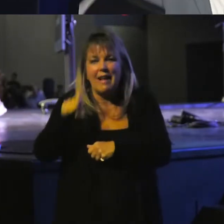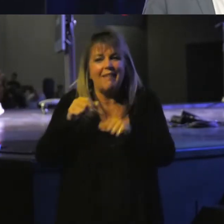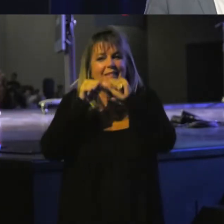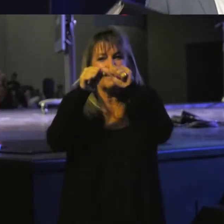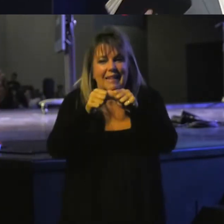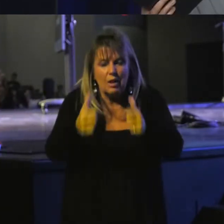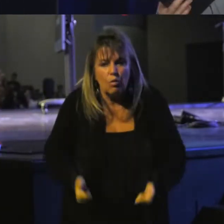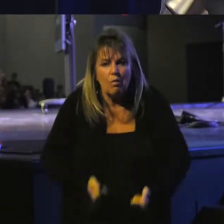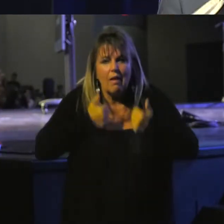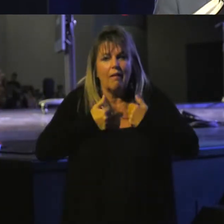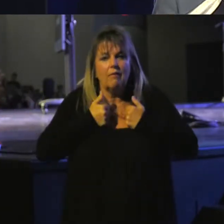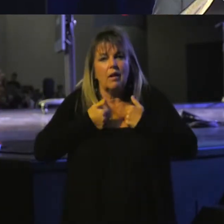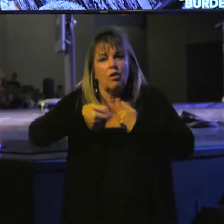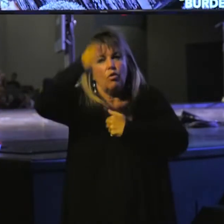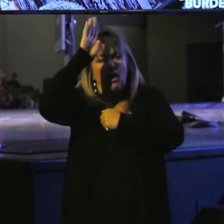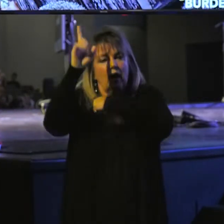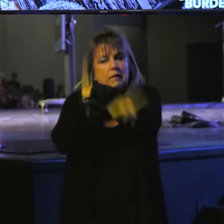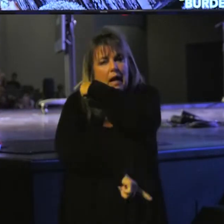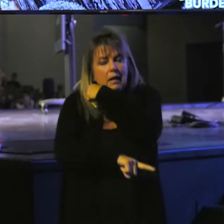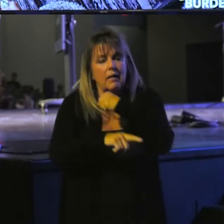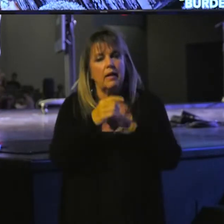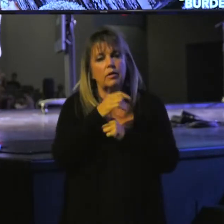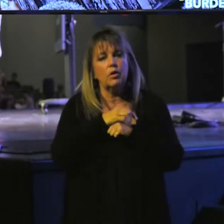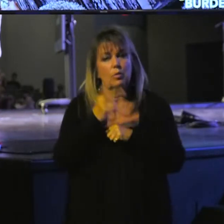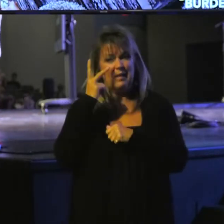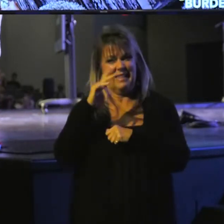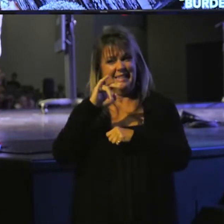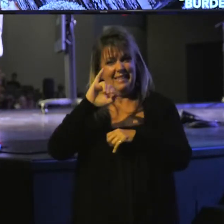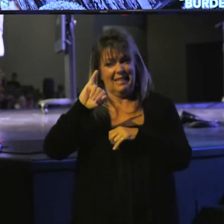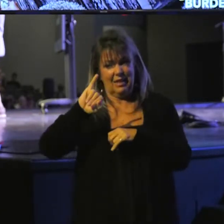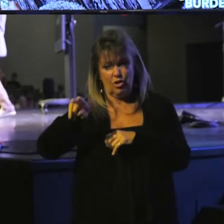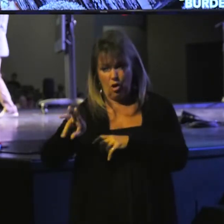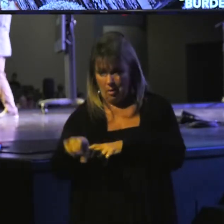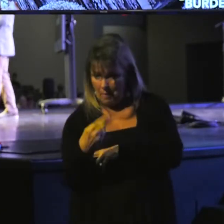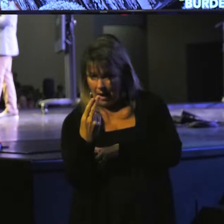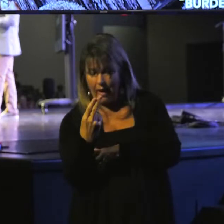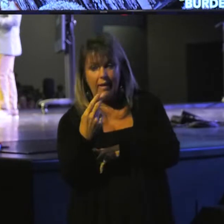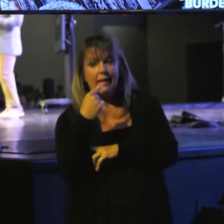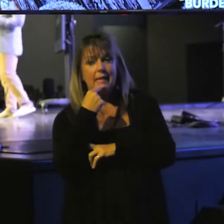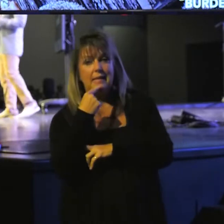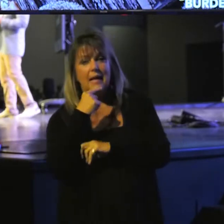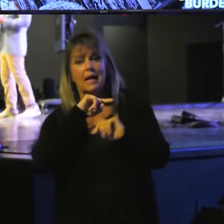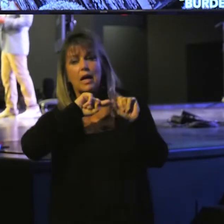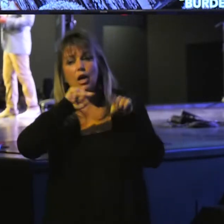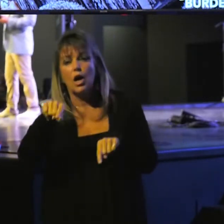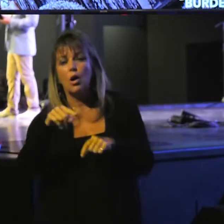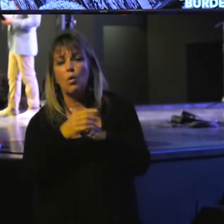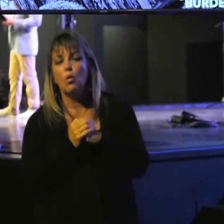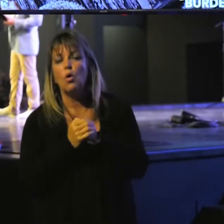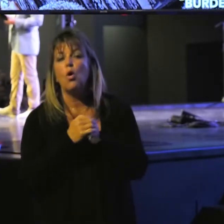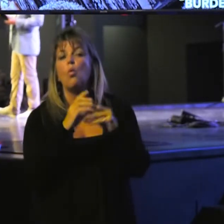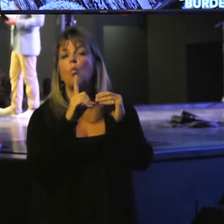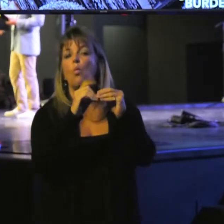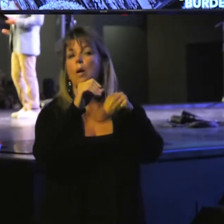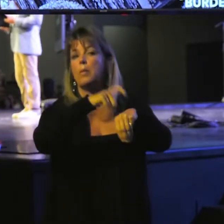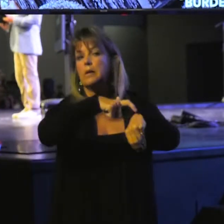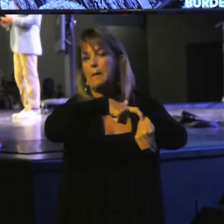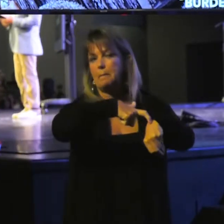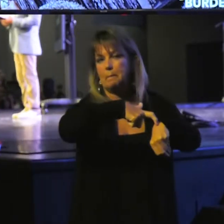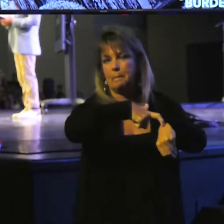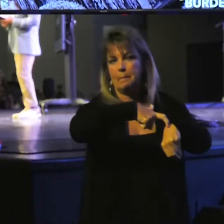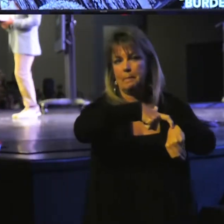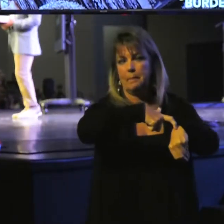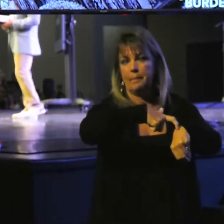condemnation of God. And we see this even in Jeremiah. He is saying, go to him one more time.